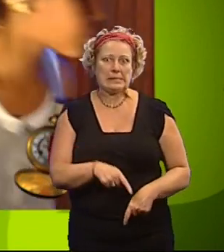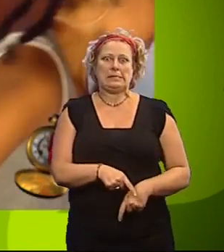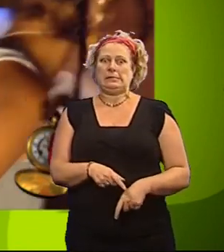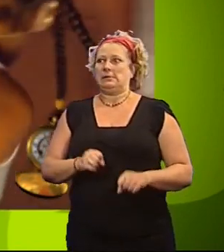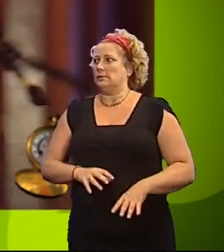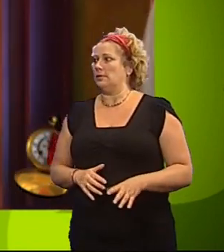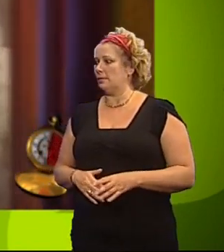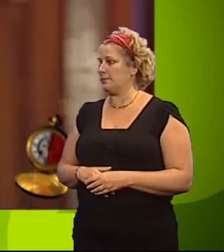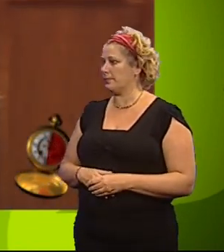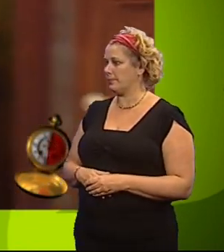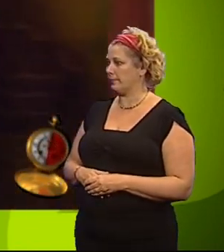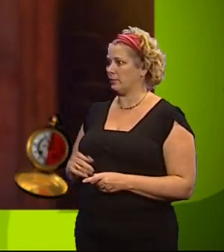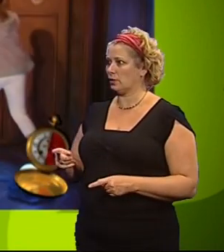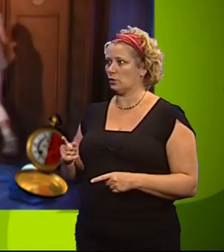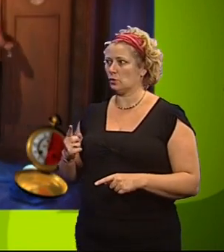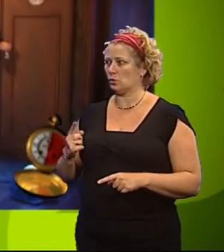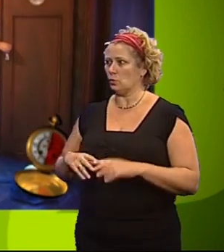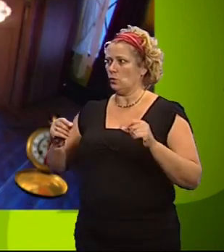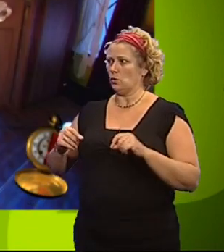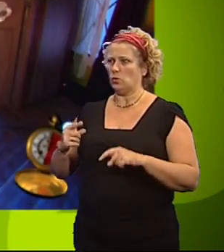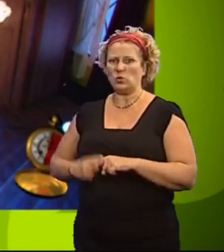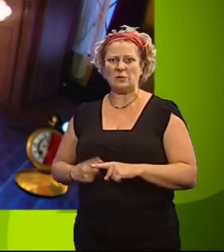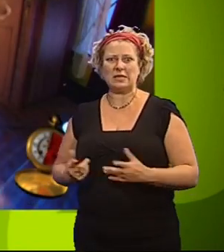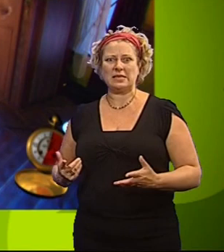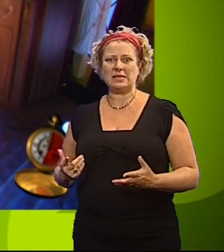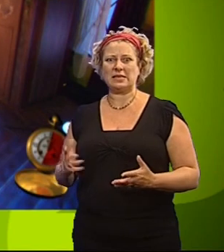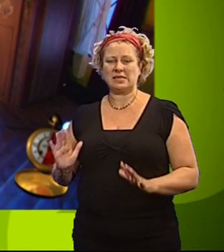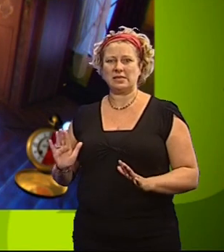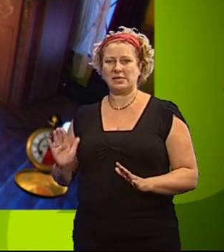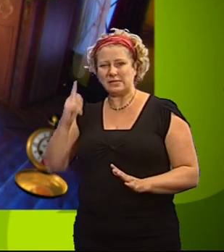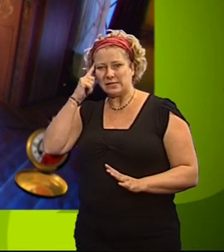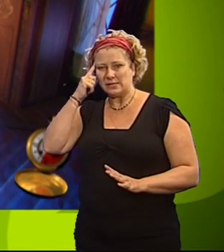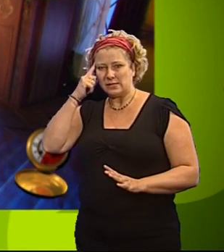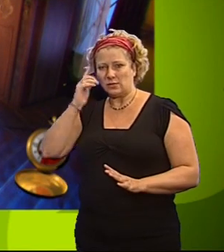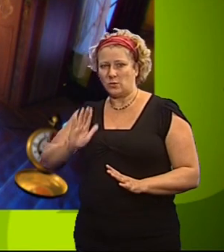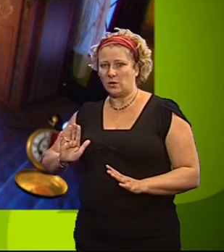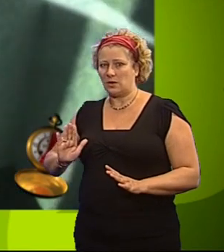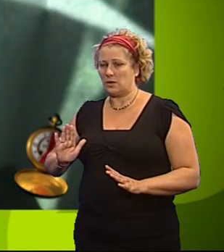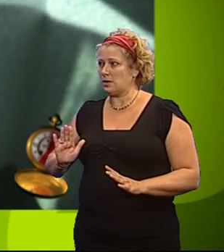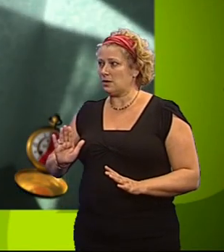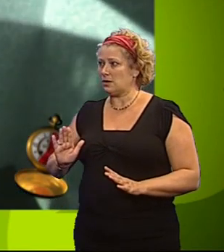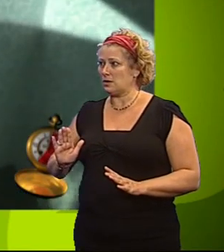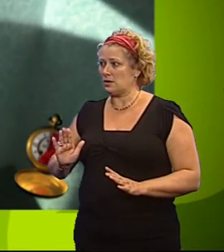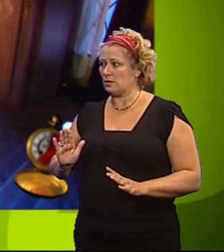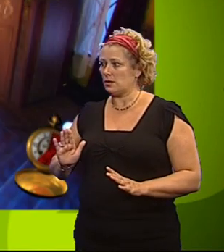They're turning them off too quickly, Tim. 30 seconds. Rethink your tactics. It's clear.